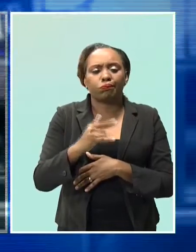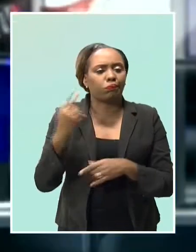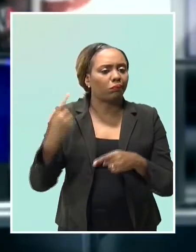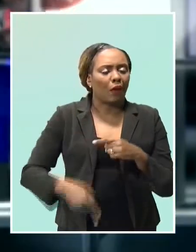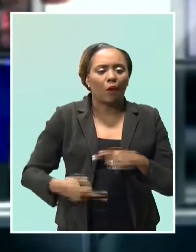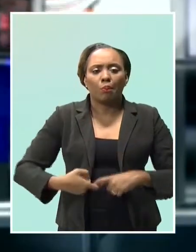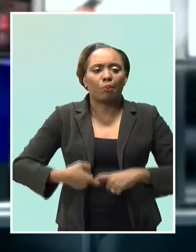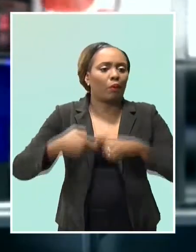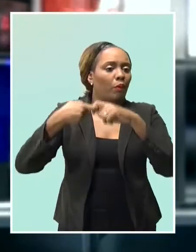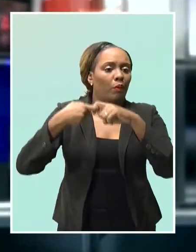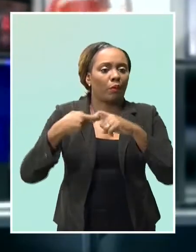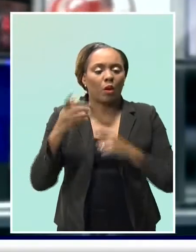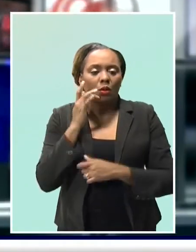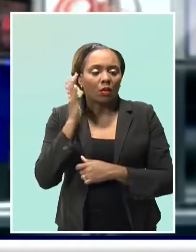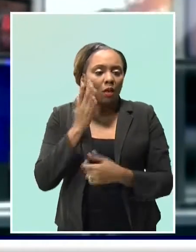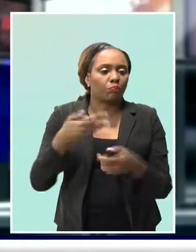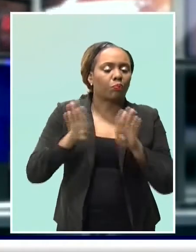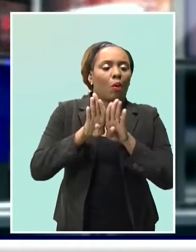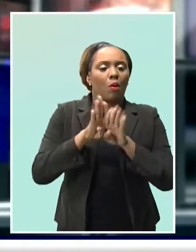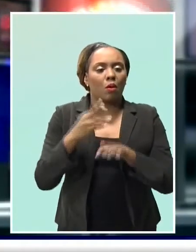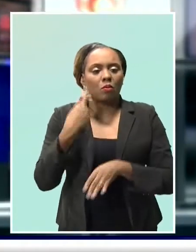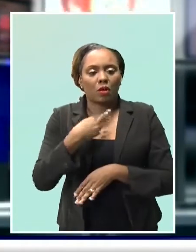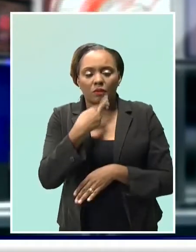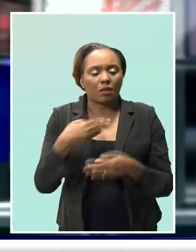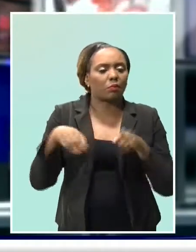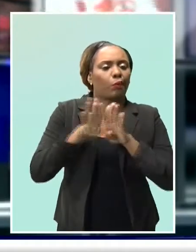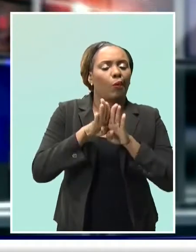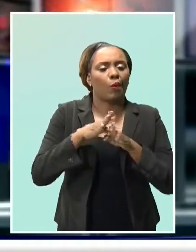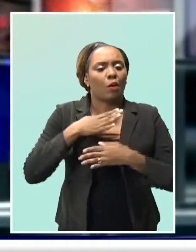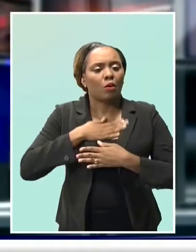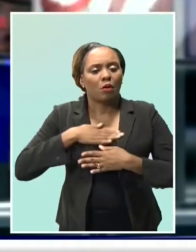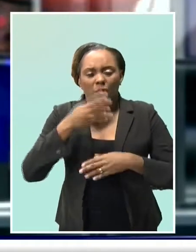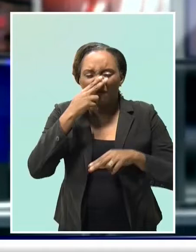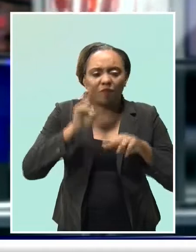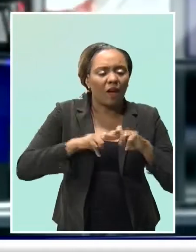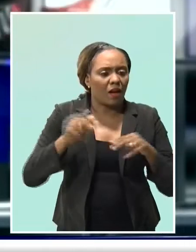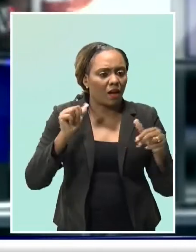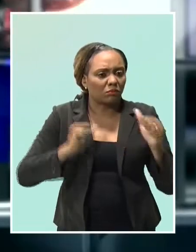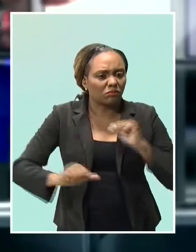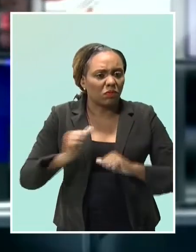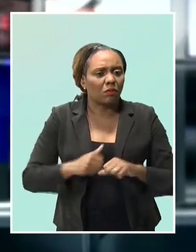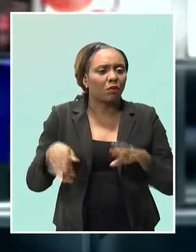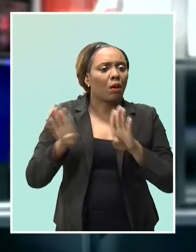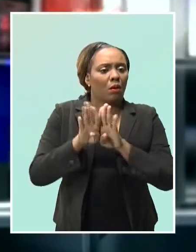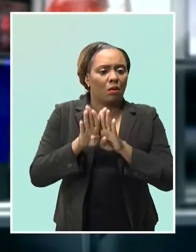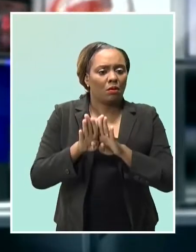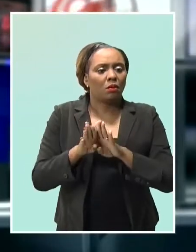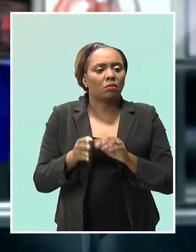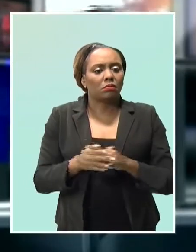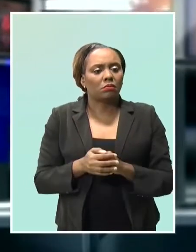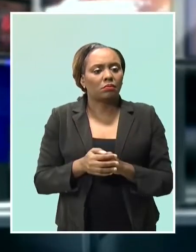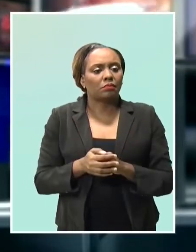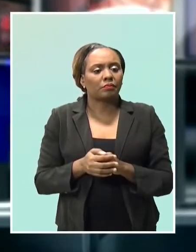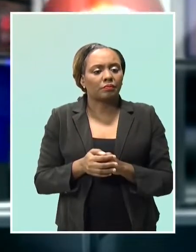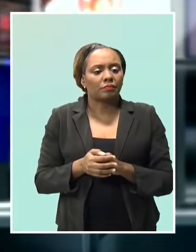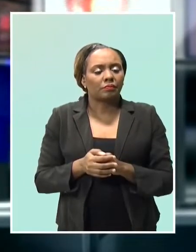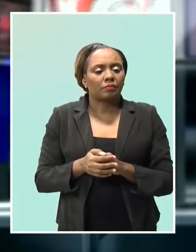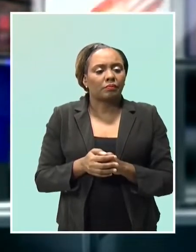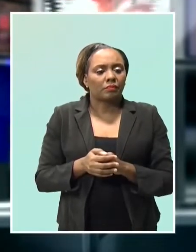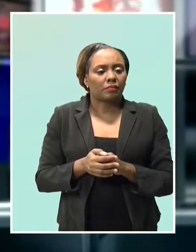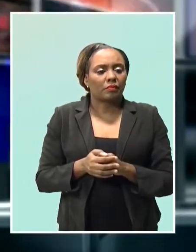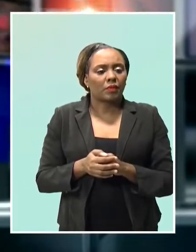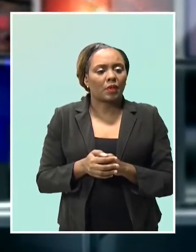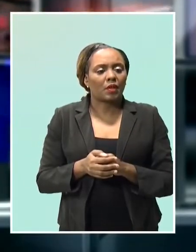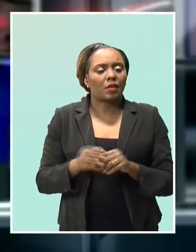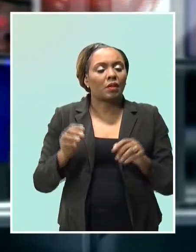hotels, attractions and restaurants, which in turn has impacted other ancillary sectors. So, Lisa, among the major changes that will be